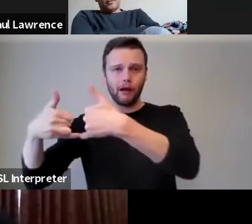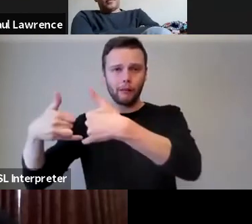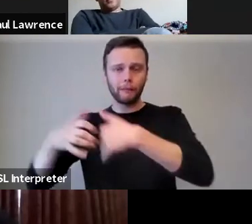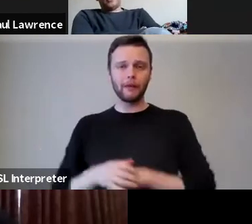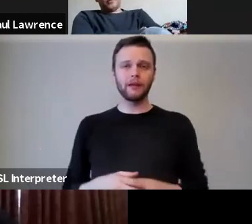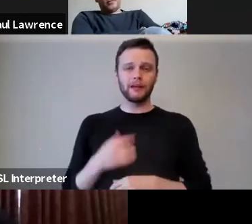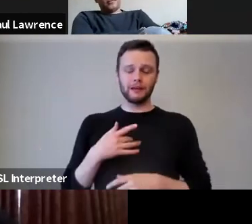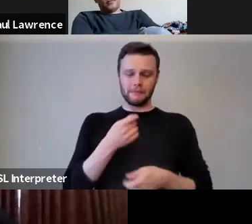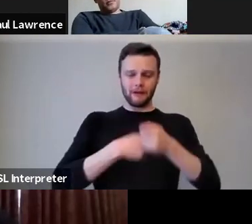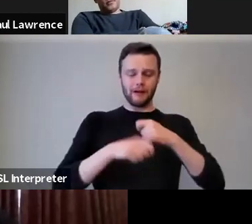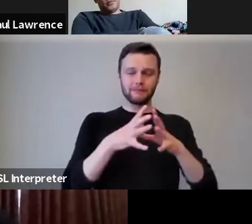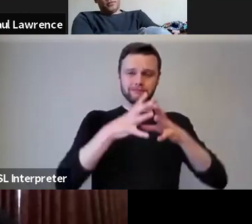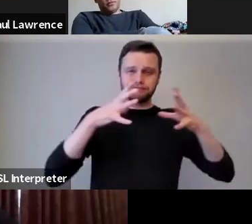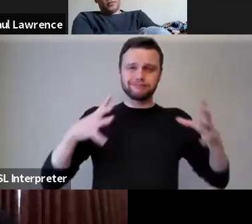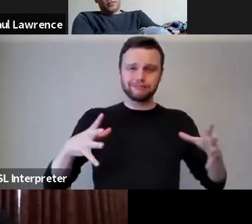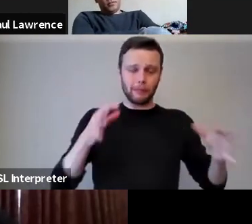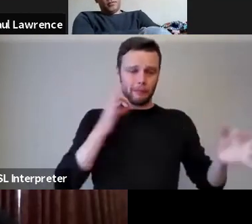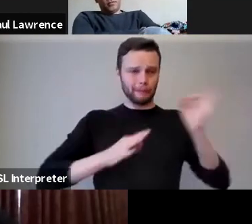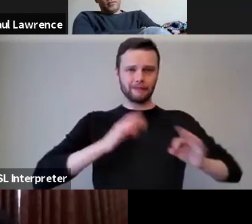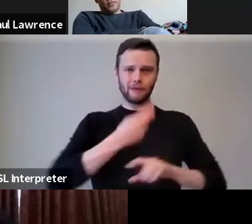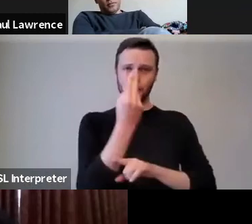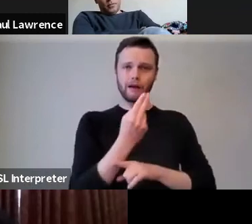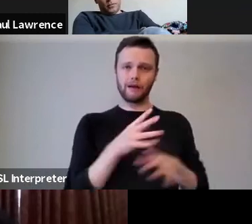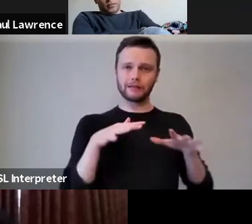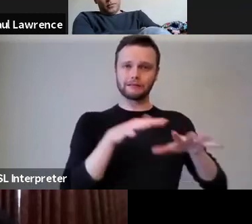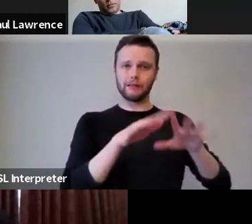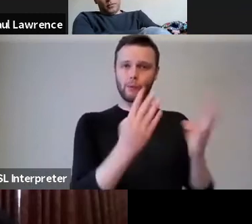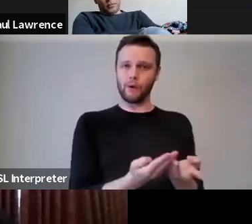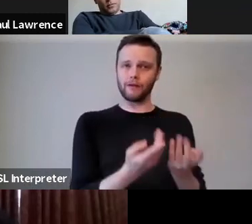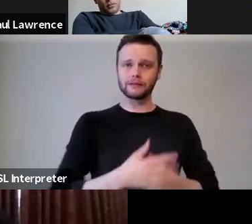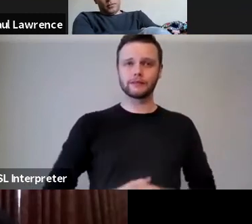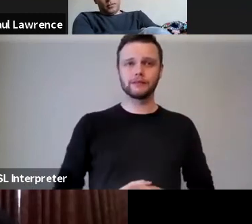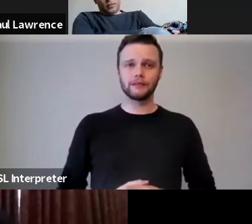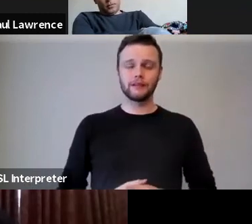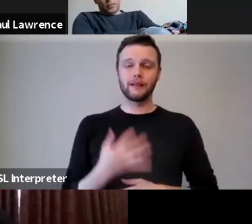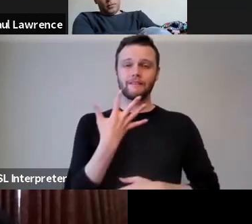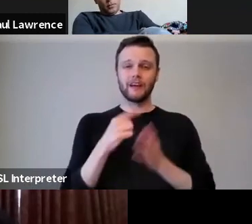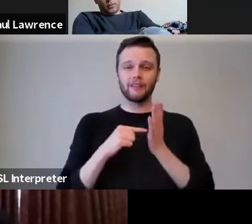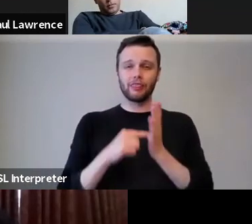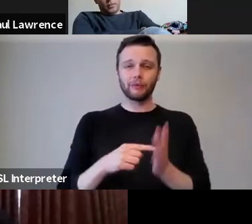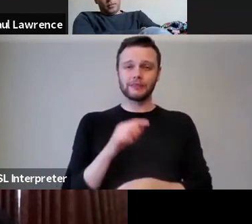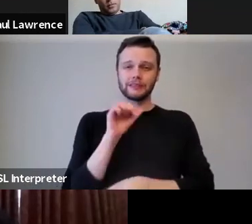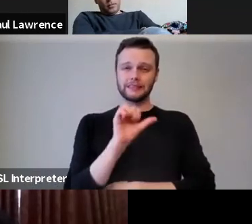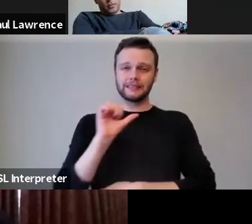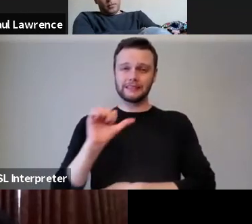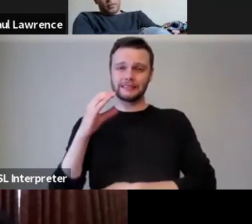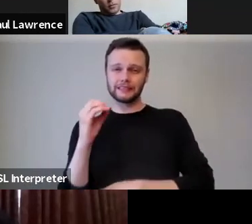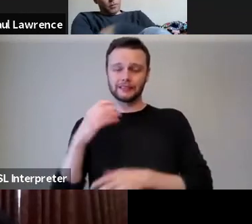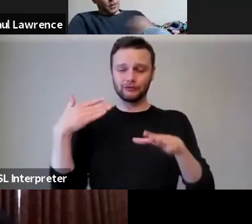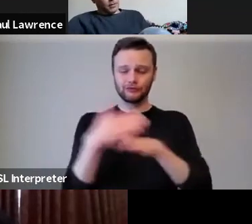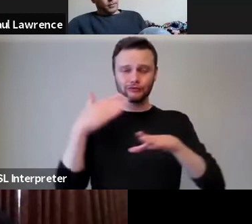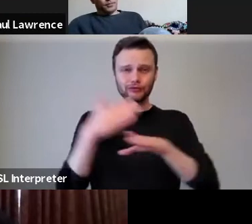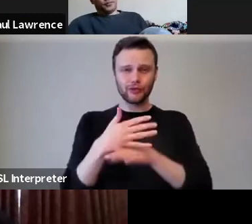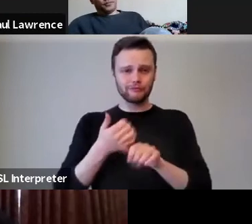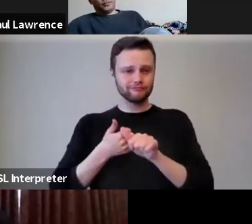performing arts marketplace in the world. It created 5,660 full-time jobs supported across the